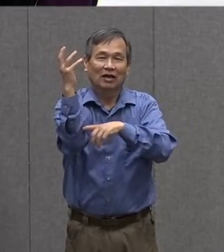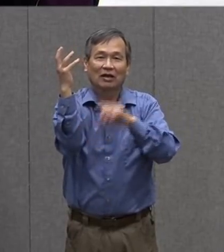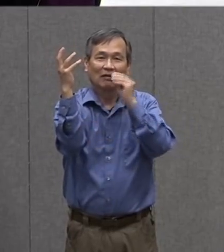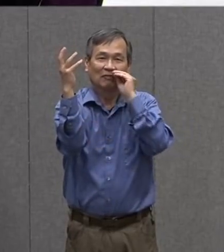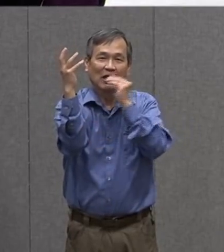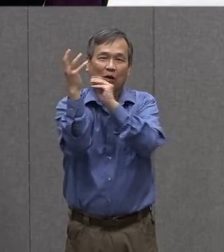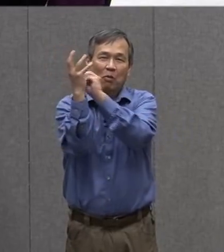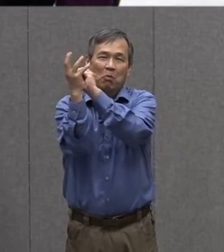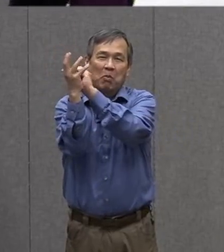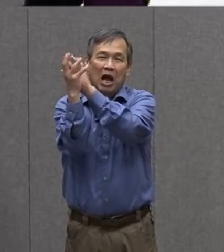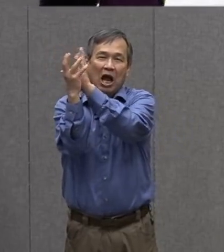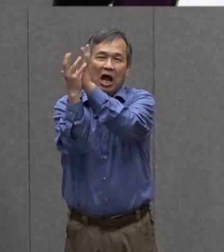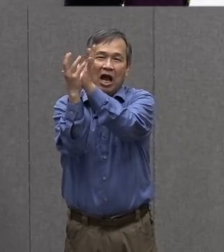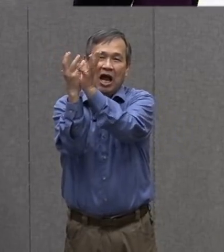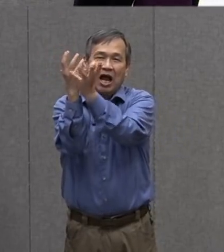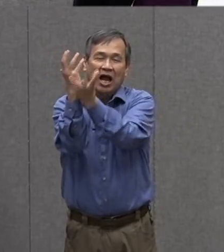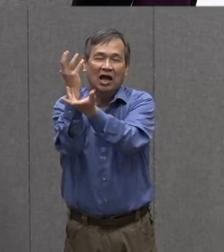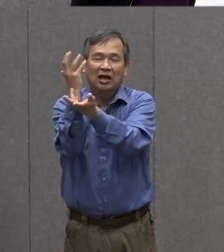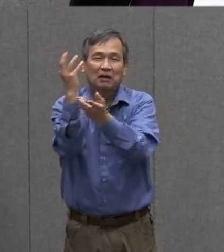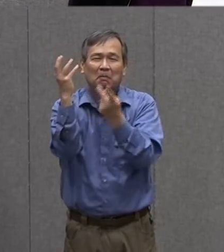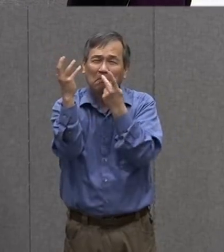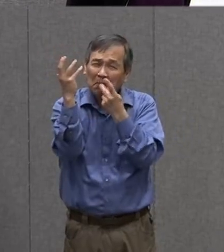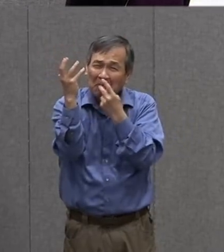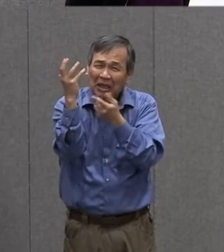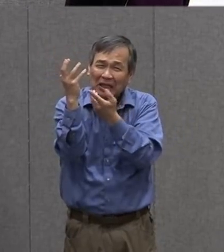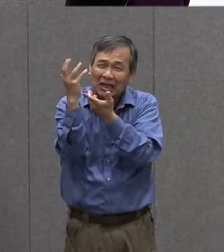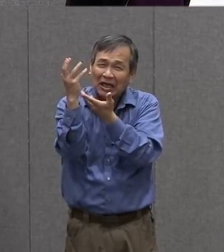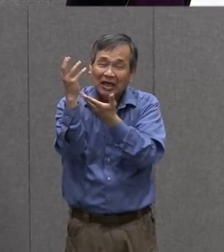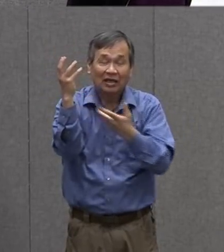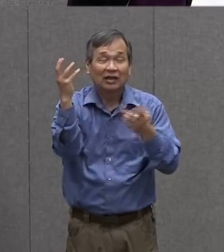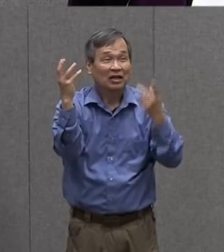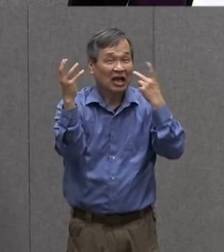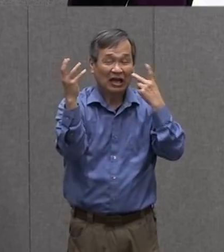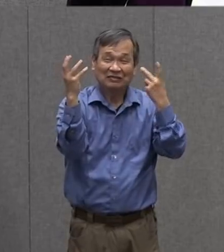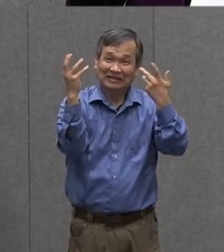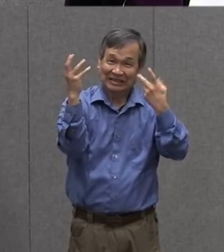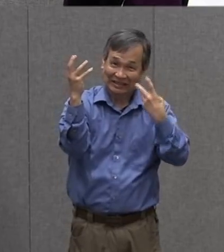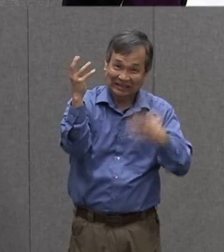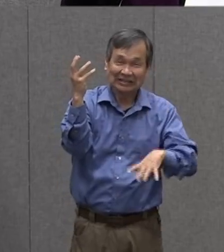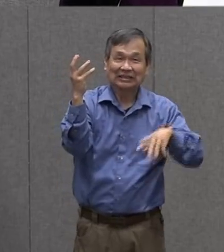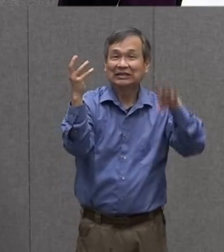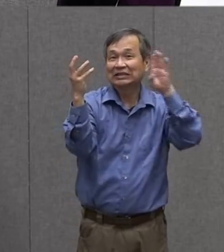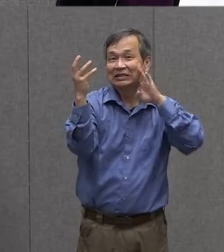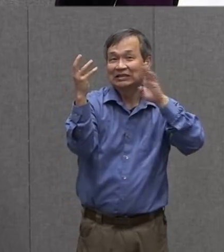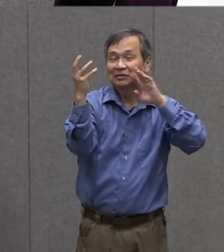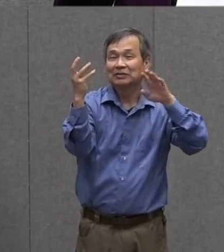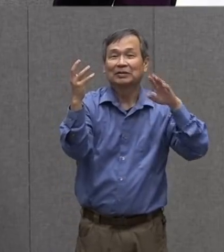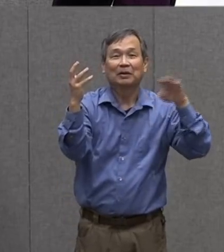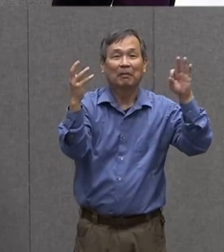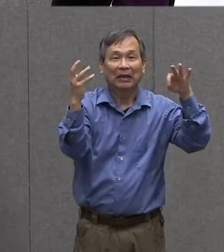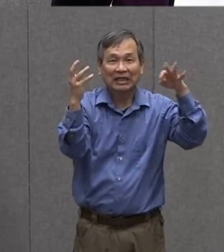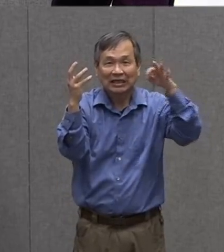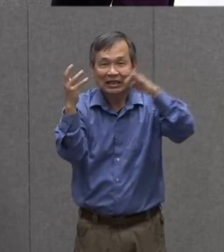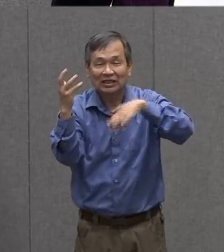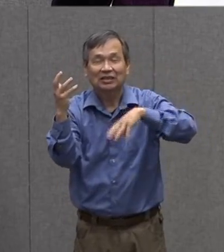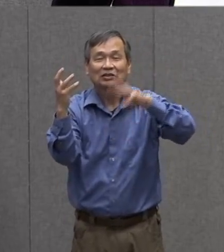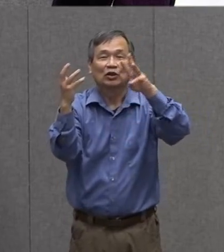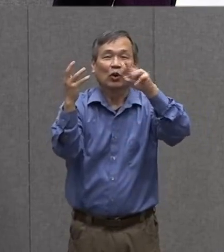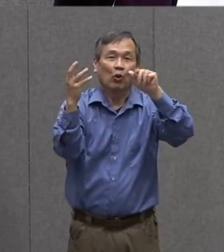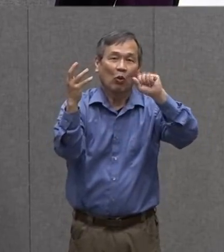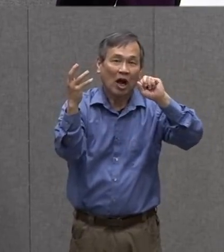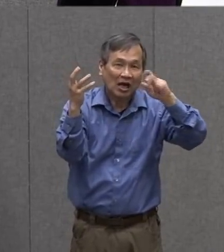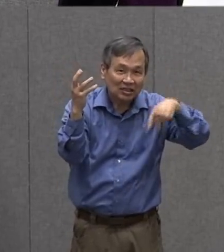flowers and i have seen bees and i have seen wasps